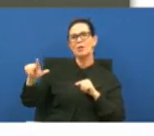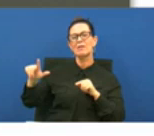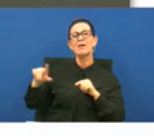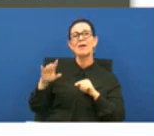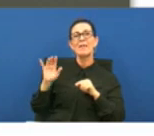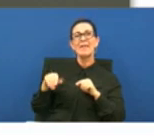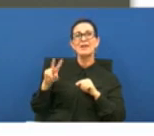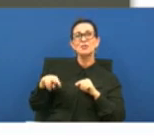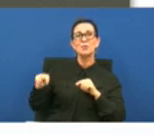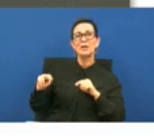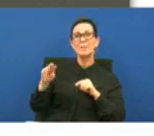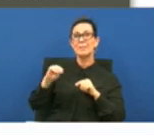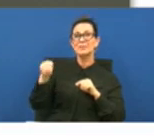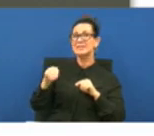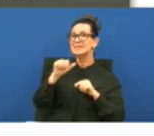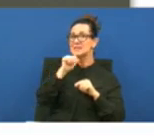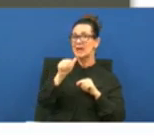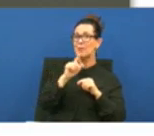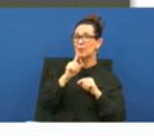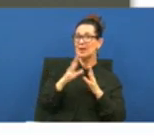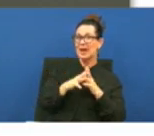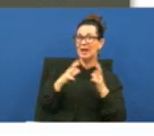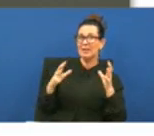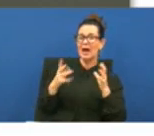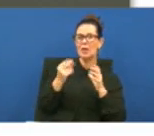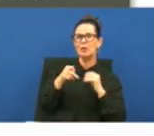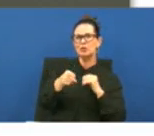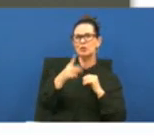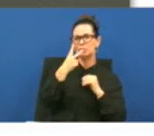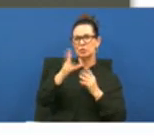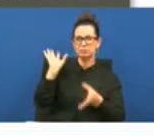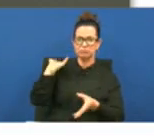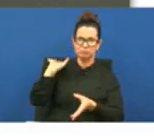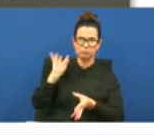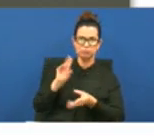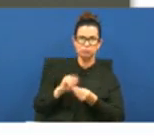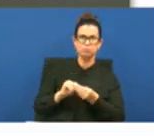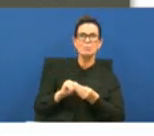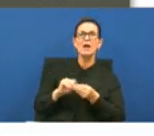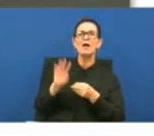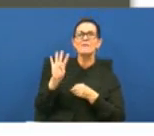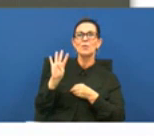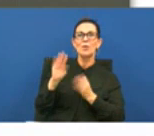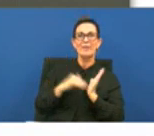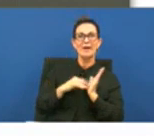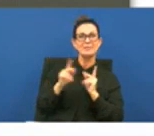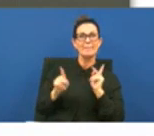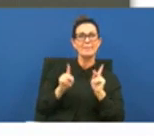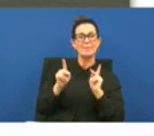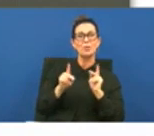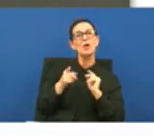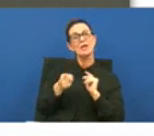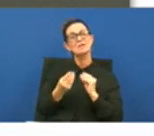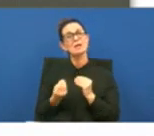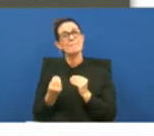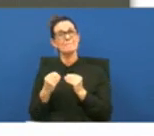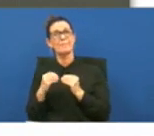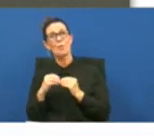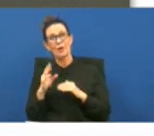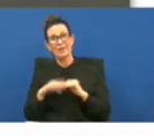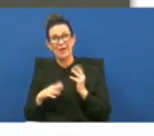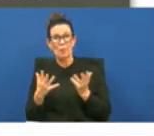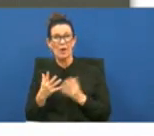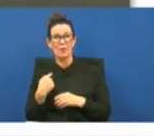22 is not a lot in terms of when we look at the whole entire 4 000 um it's more than what it should be but